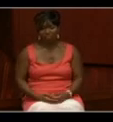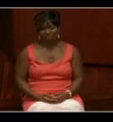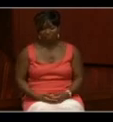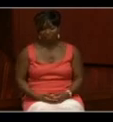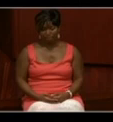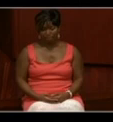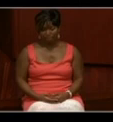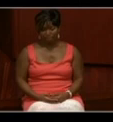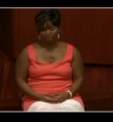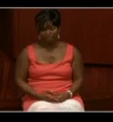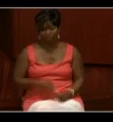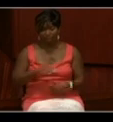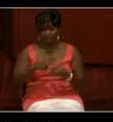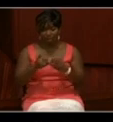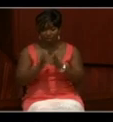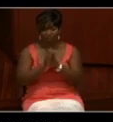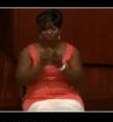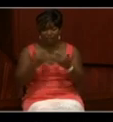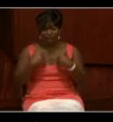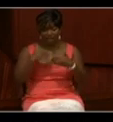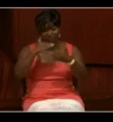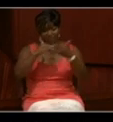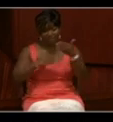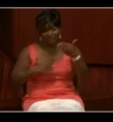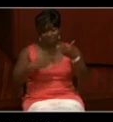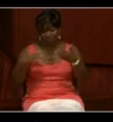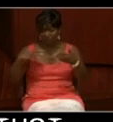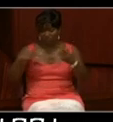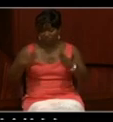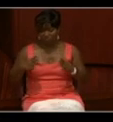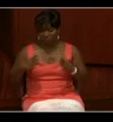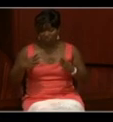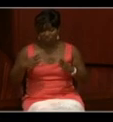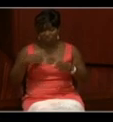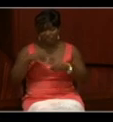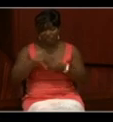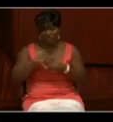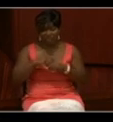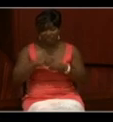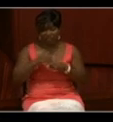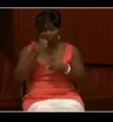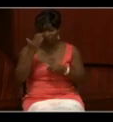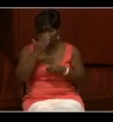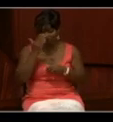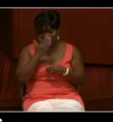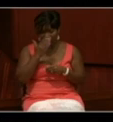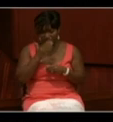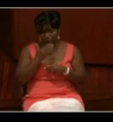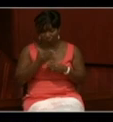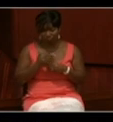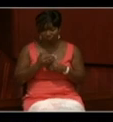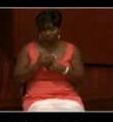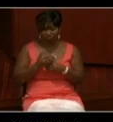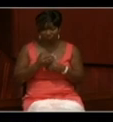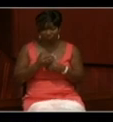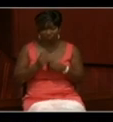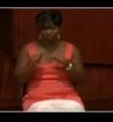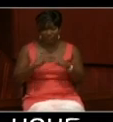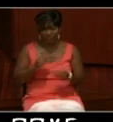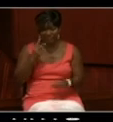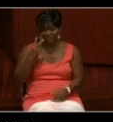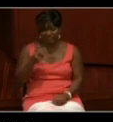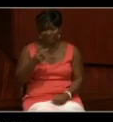Now, all of these logbooks have a list of the officers in the front of the logbook. Here we can see